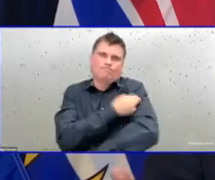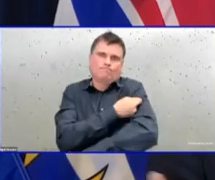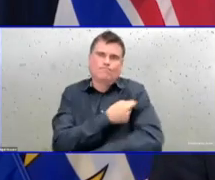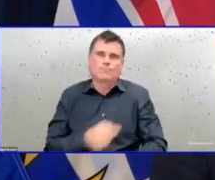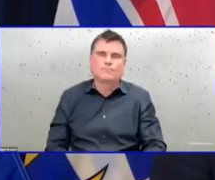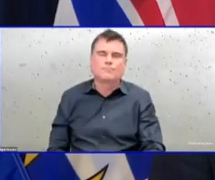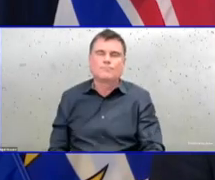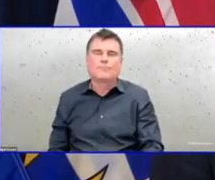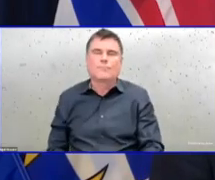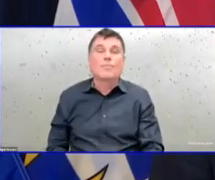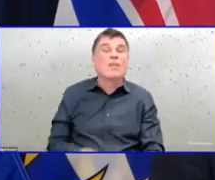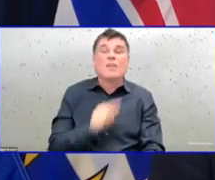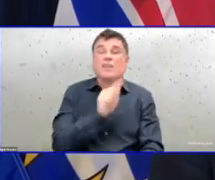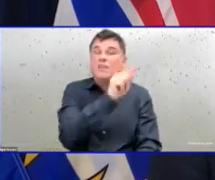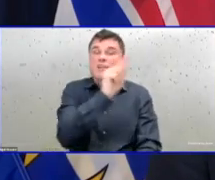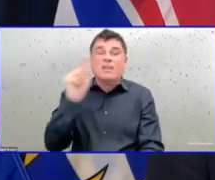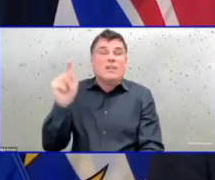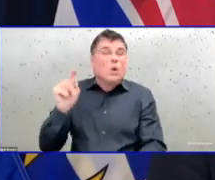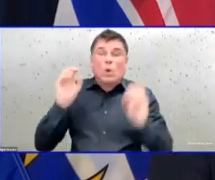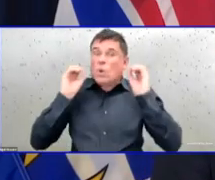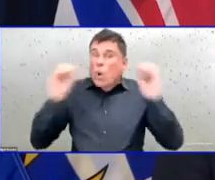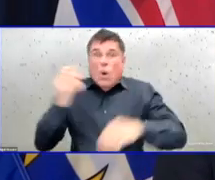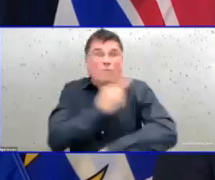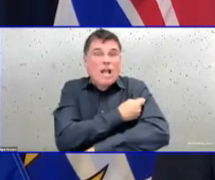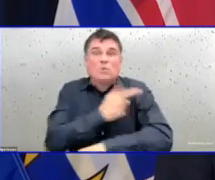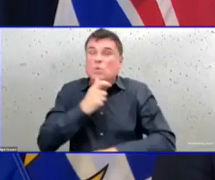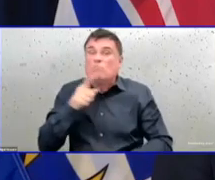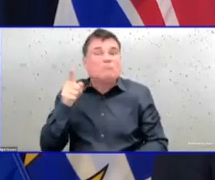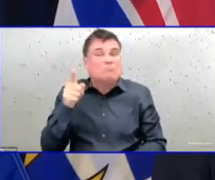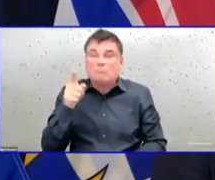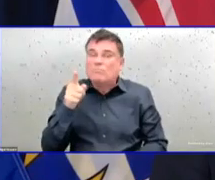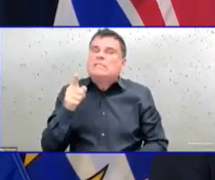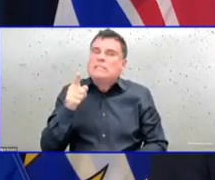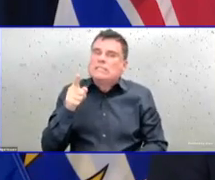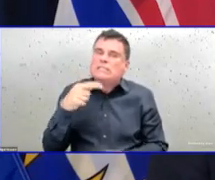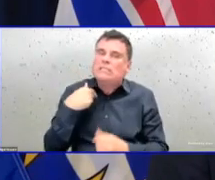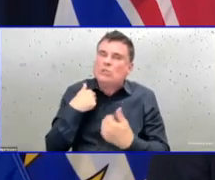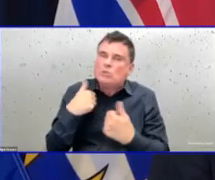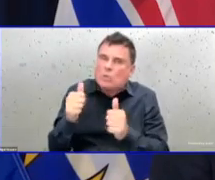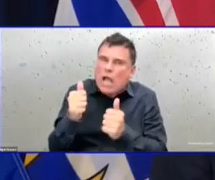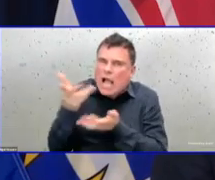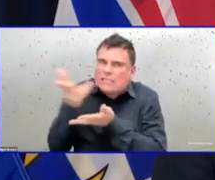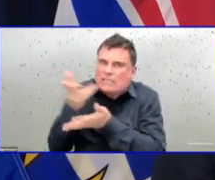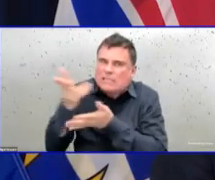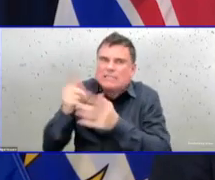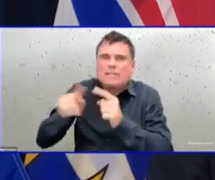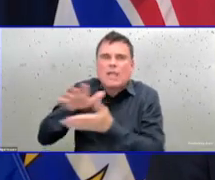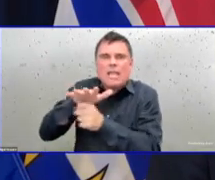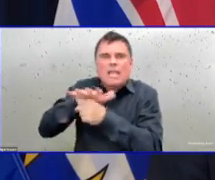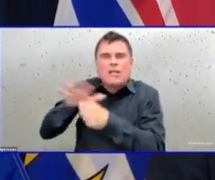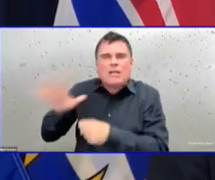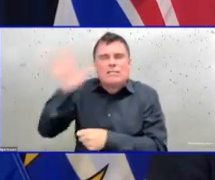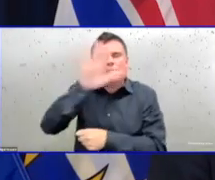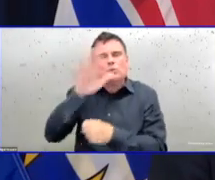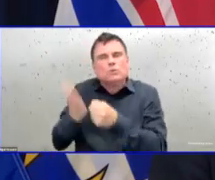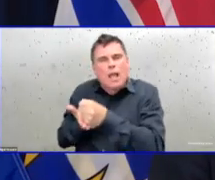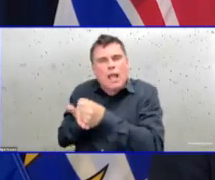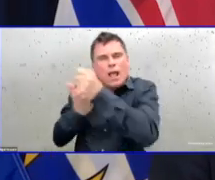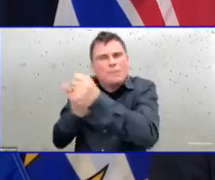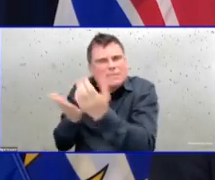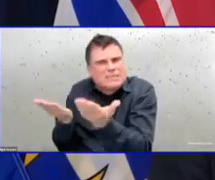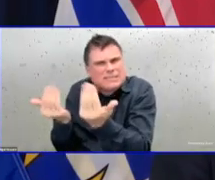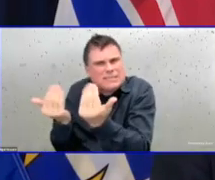but I would say this, that the biggest risk to health human resources is COVID-19. And these actions,